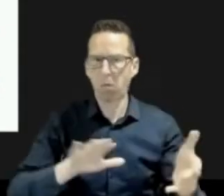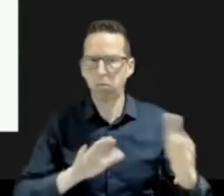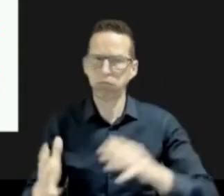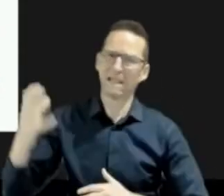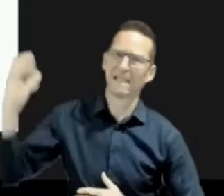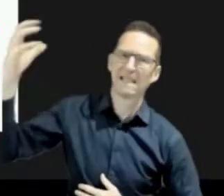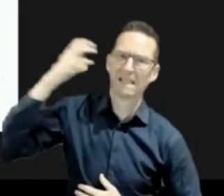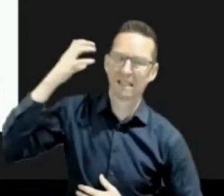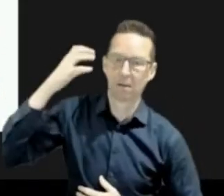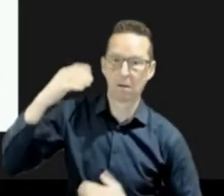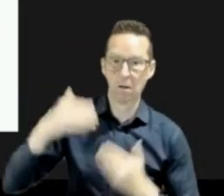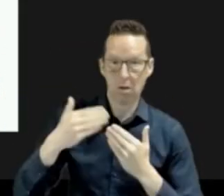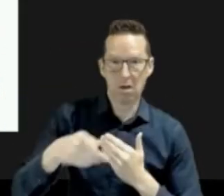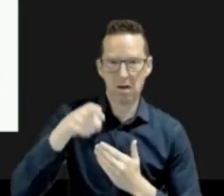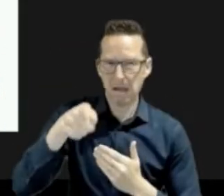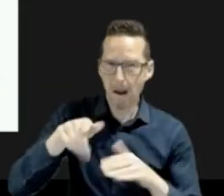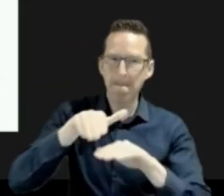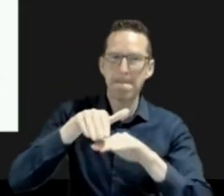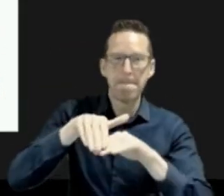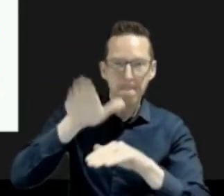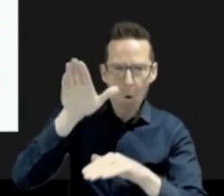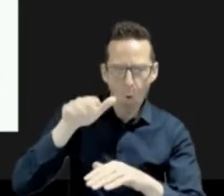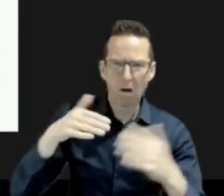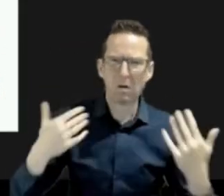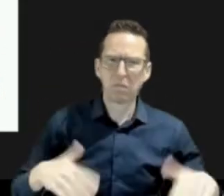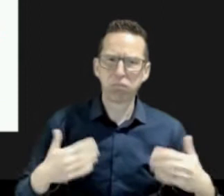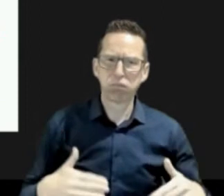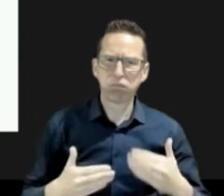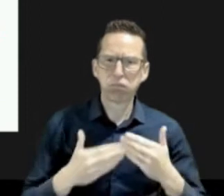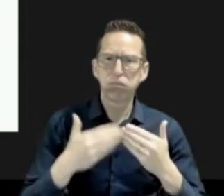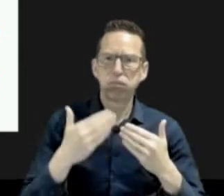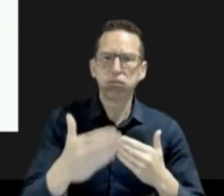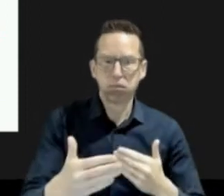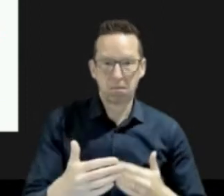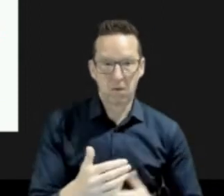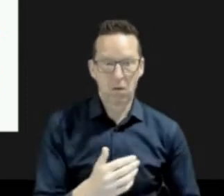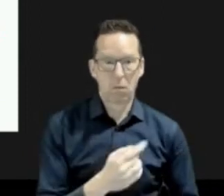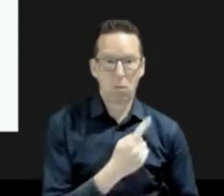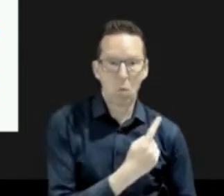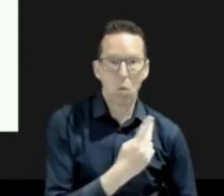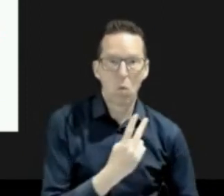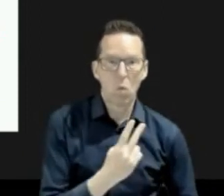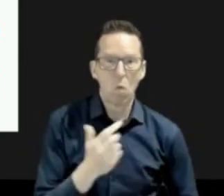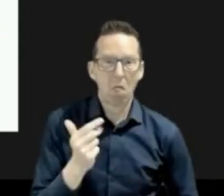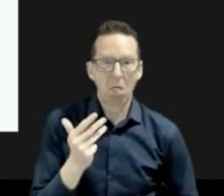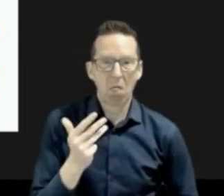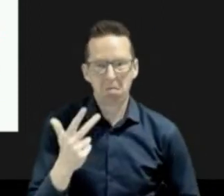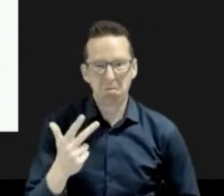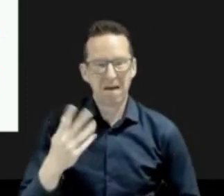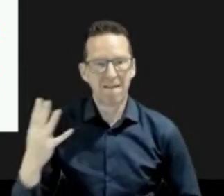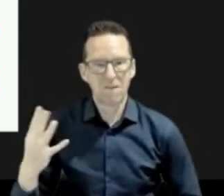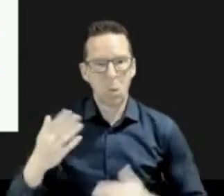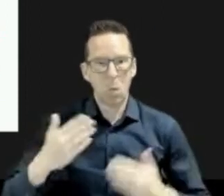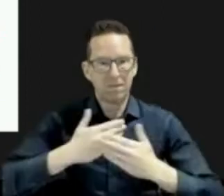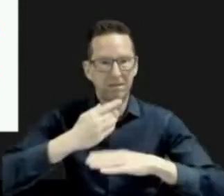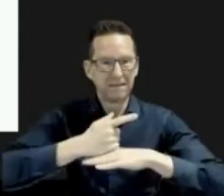event with record breaking temperatures expected over a number of days. All ages are at risk, particularly the elderly and those